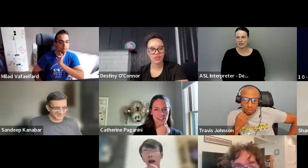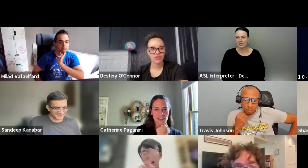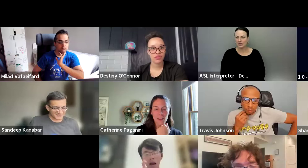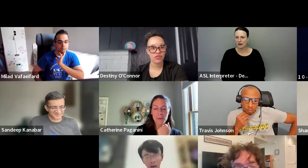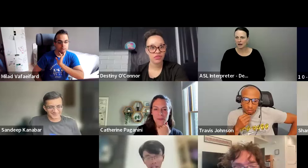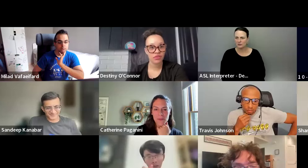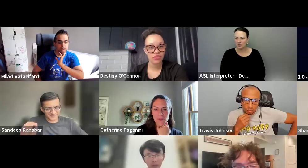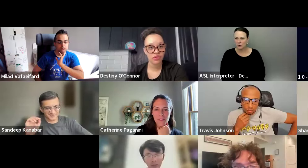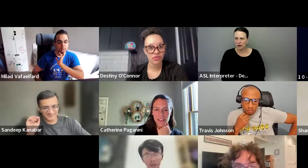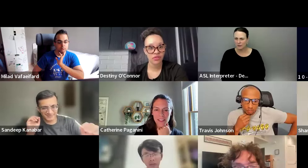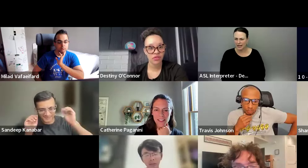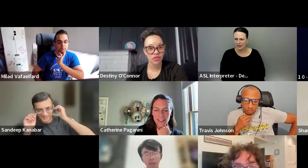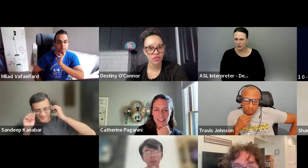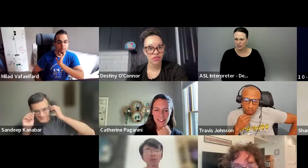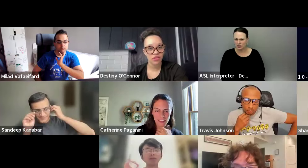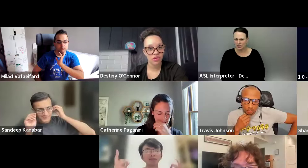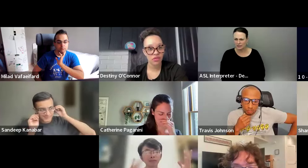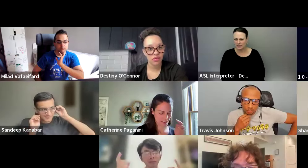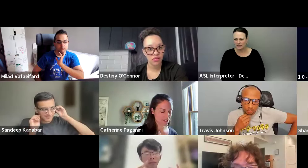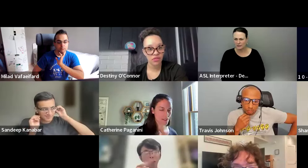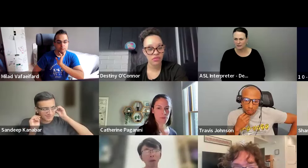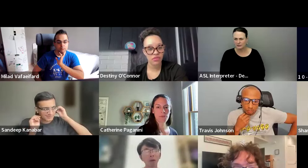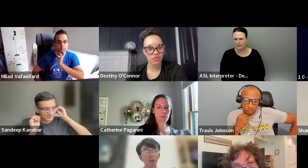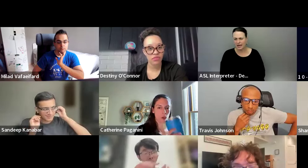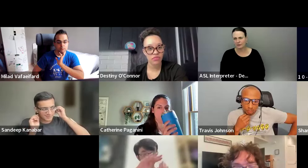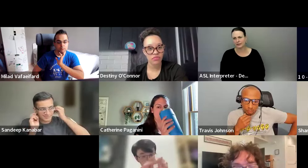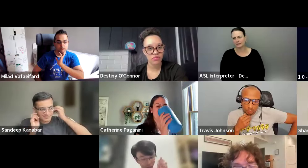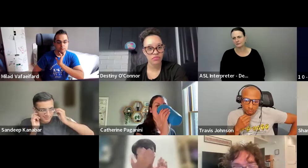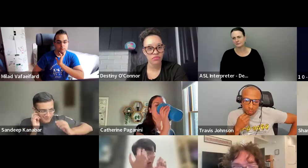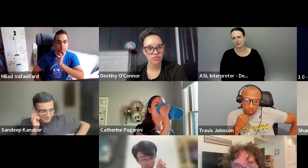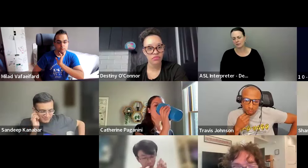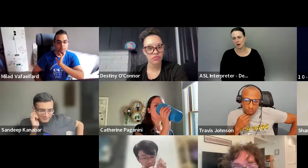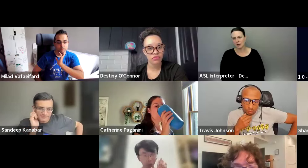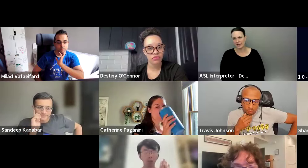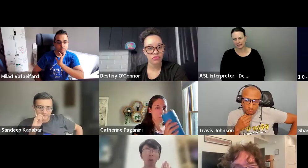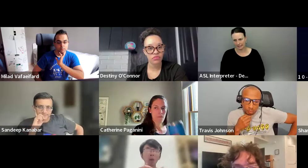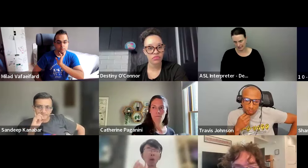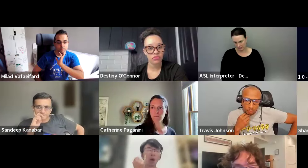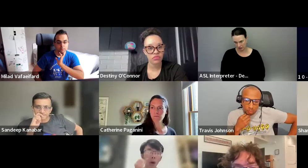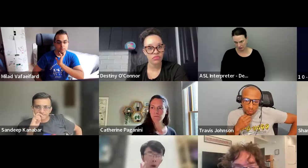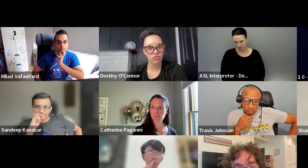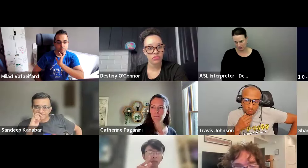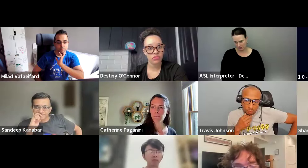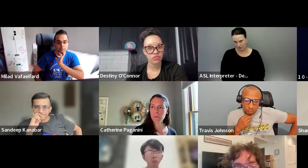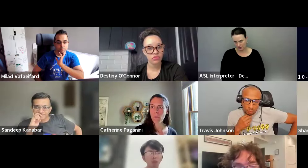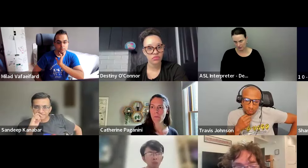I think this is also, um, had a question, Catherine, um, on that list.